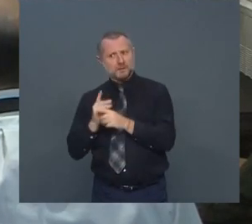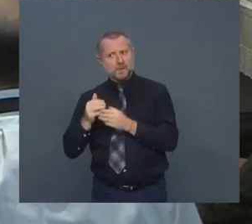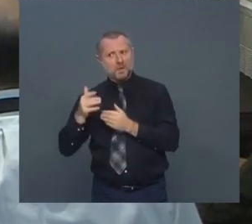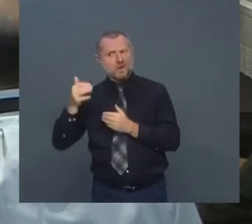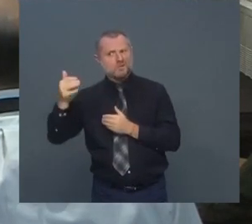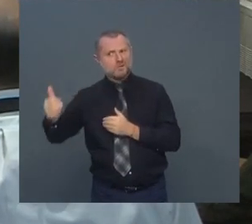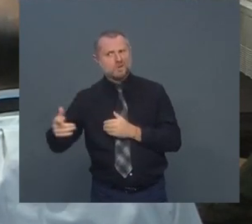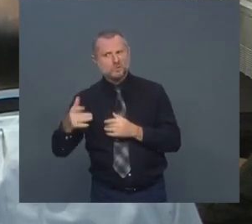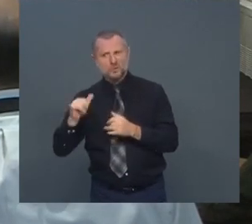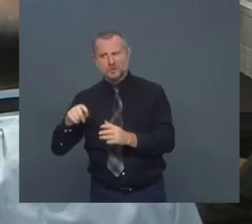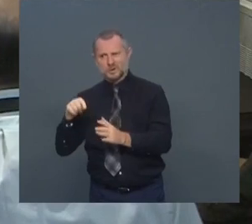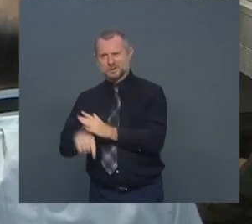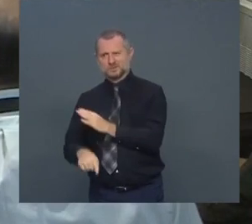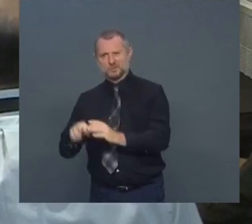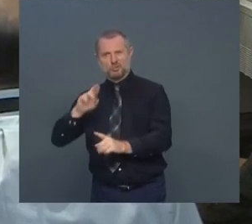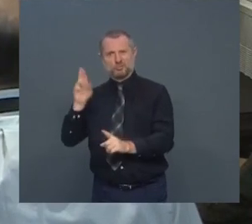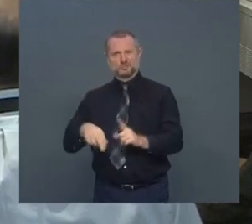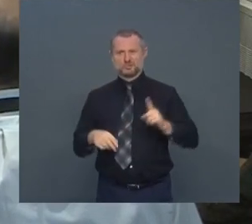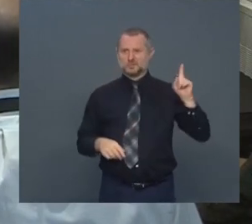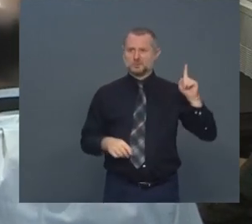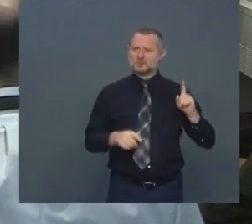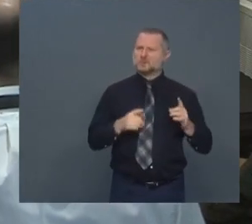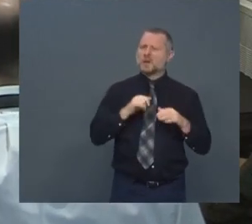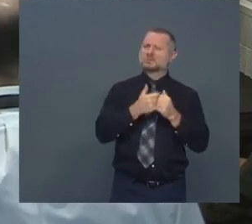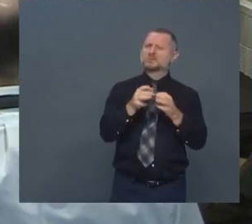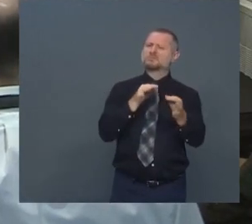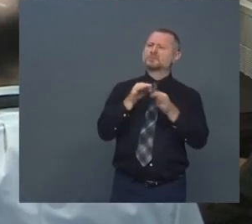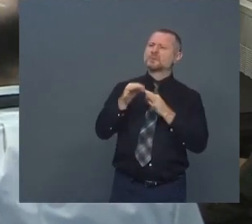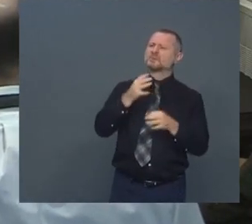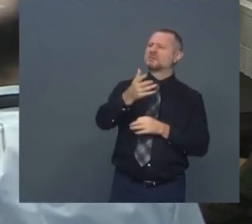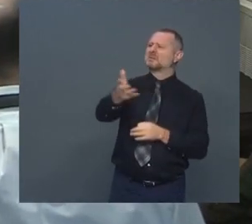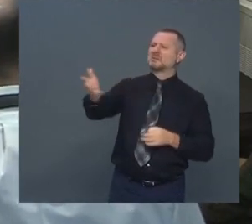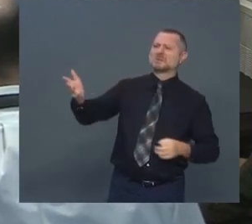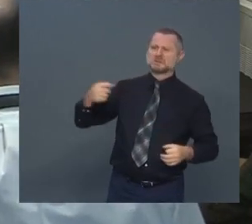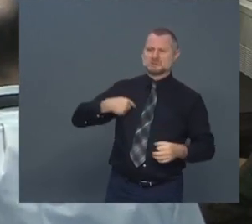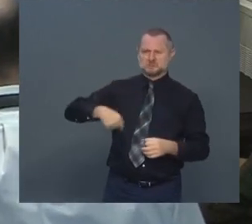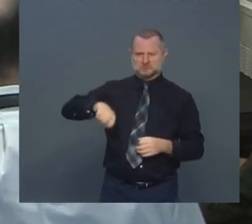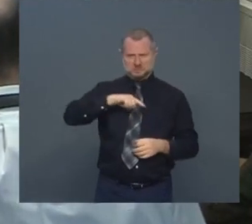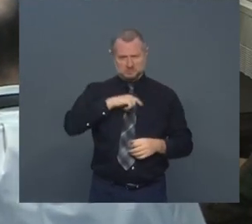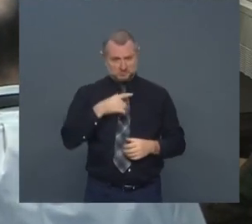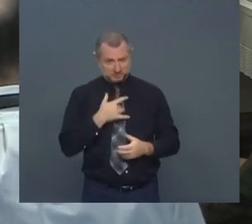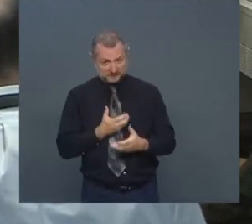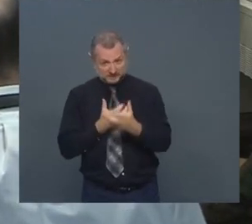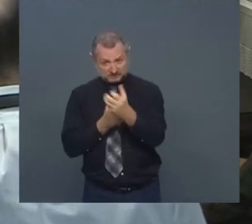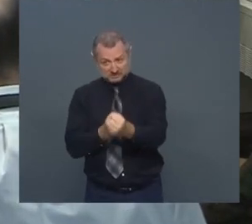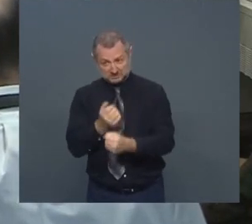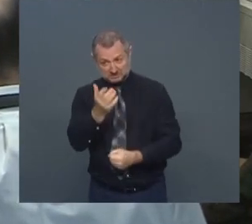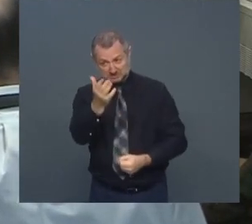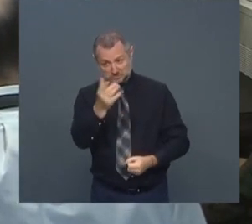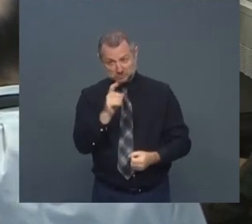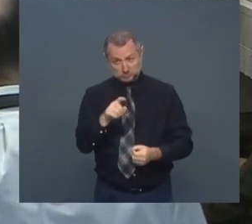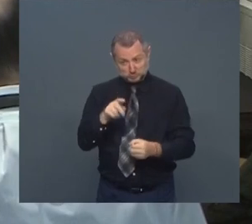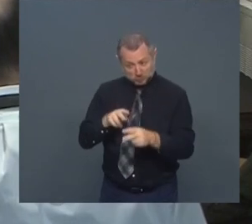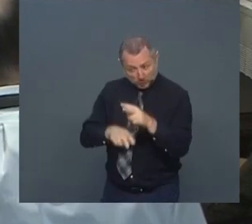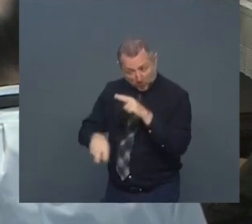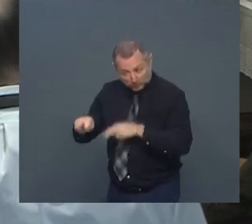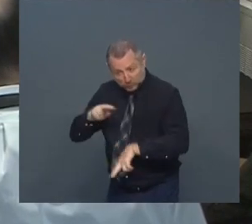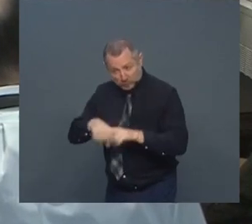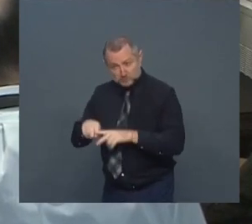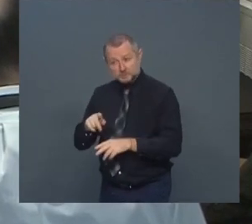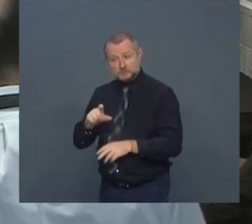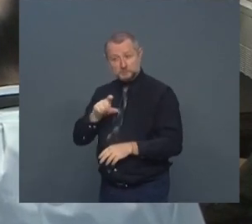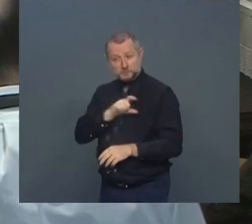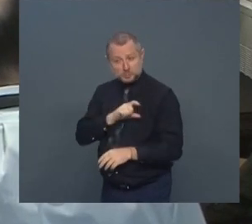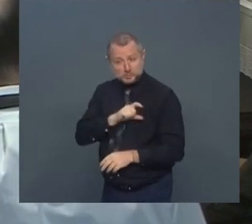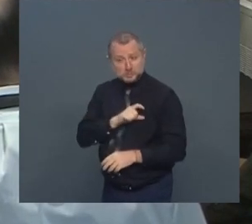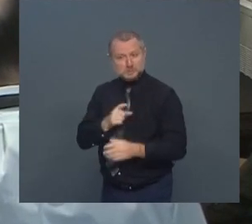how you can explain to New Yorkers or how they should have confidence in the state's ability to conduct oversight over local police departments if it took six